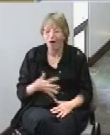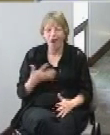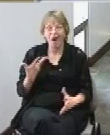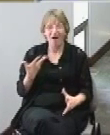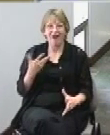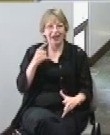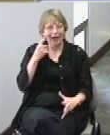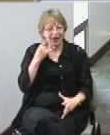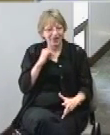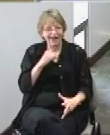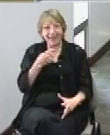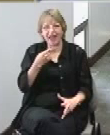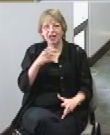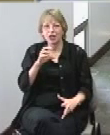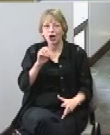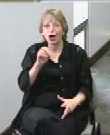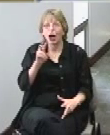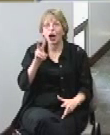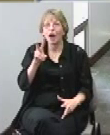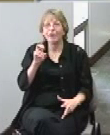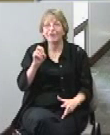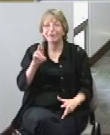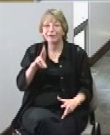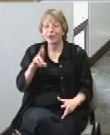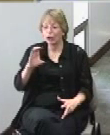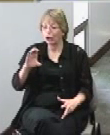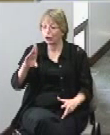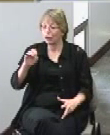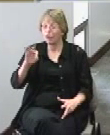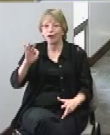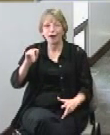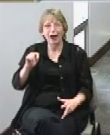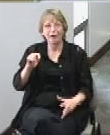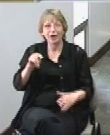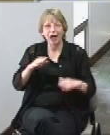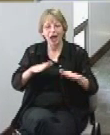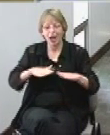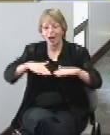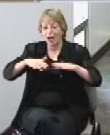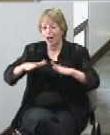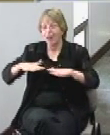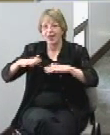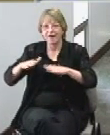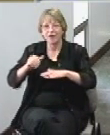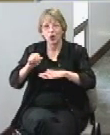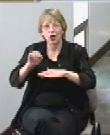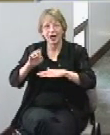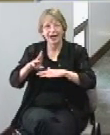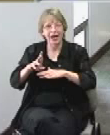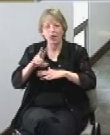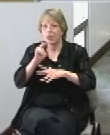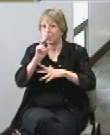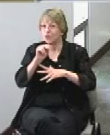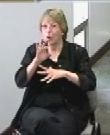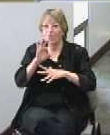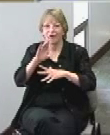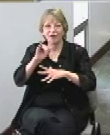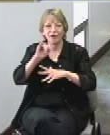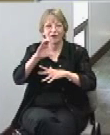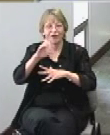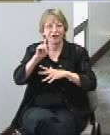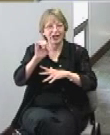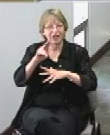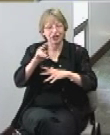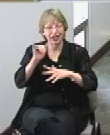think of it as a hovercraft these these float on air they blow air down and so you have no friction that allows you to